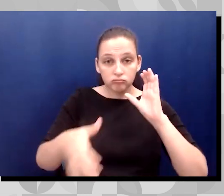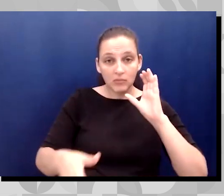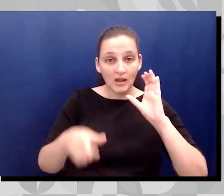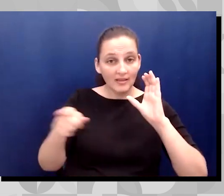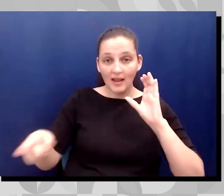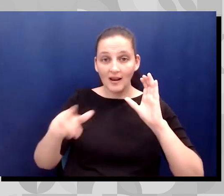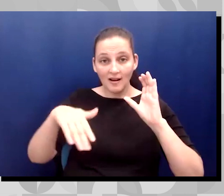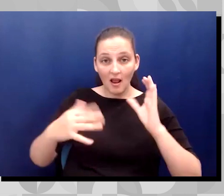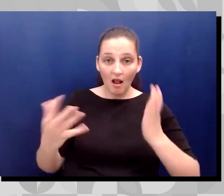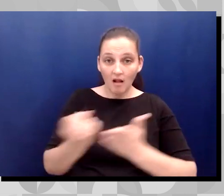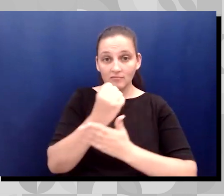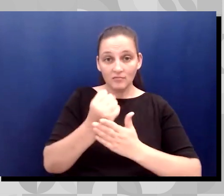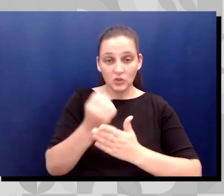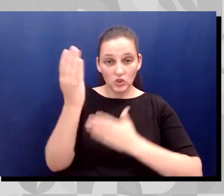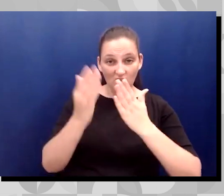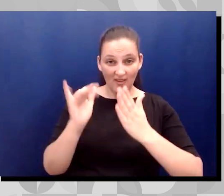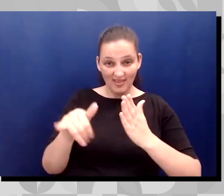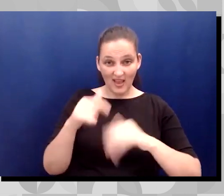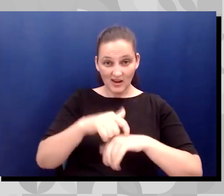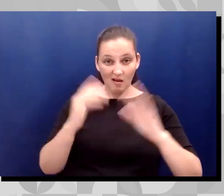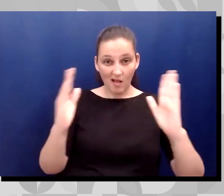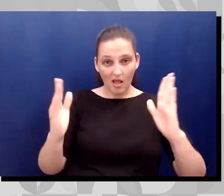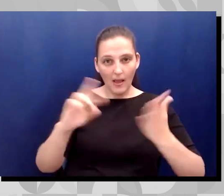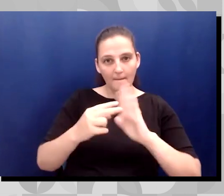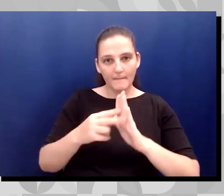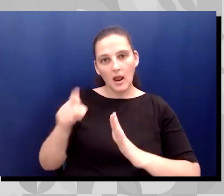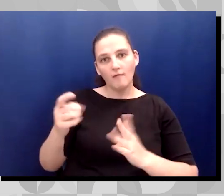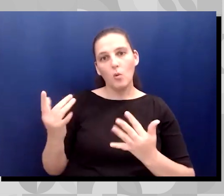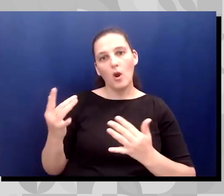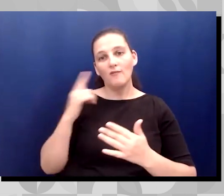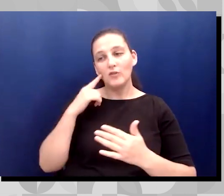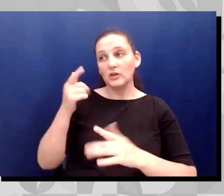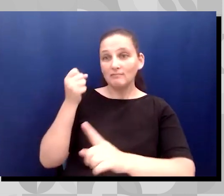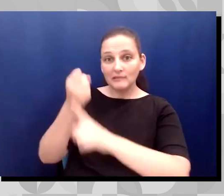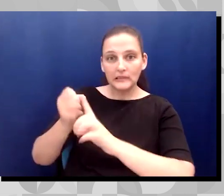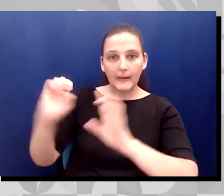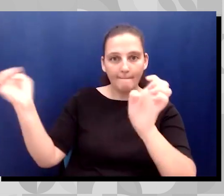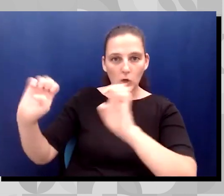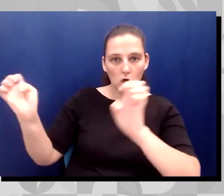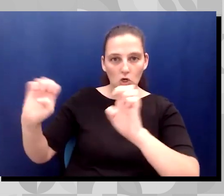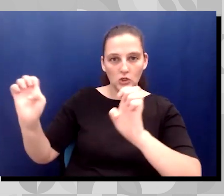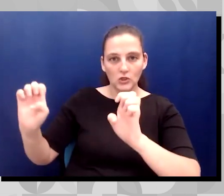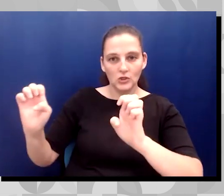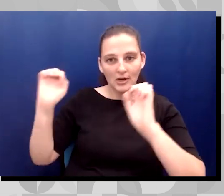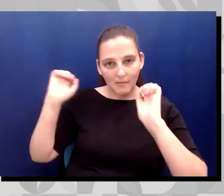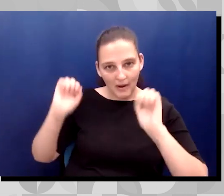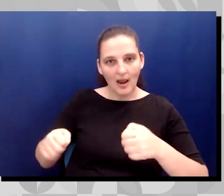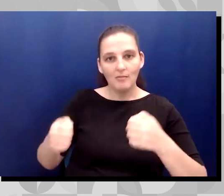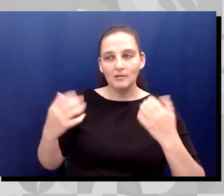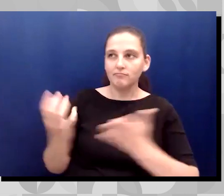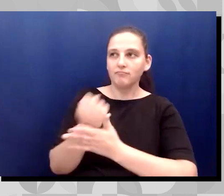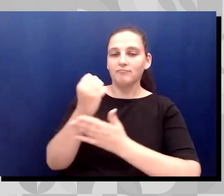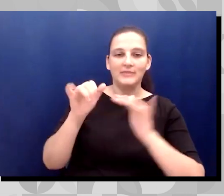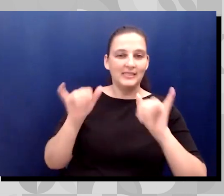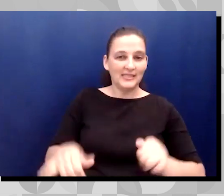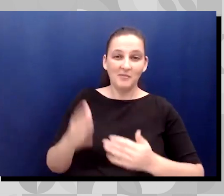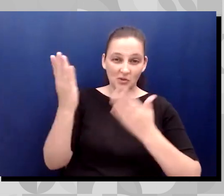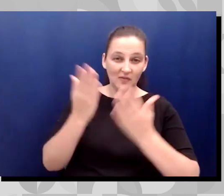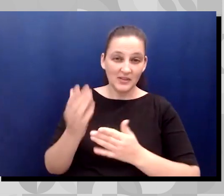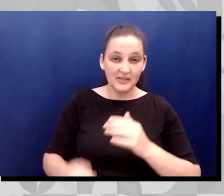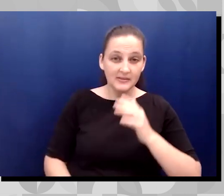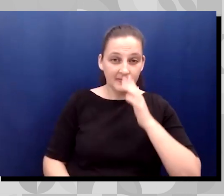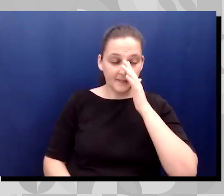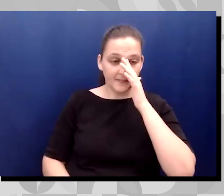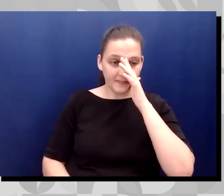to wait until he was in a time of crisis before being able to access those same services. I find that